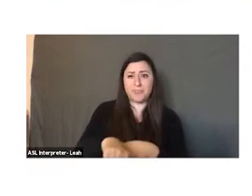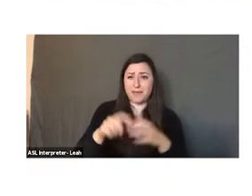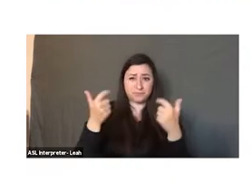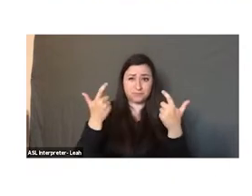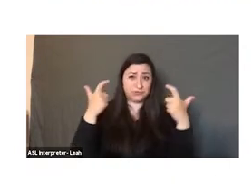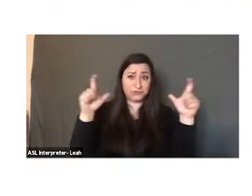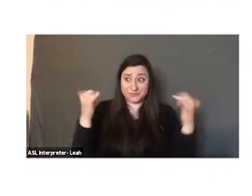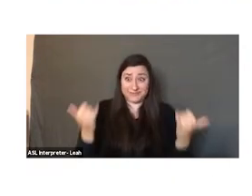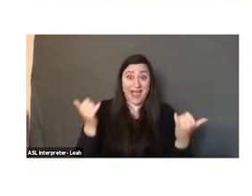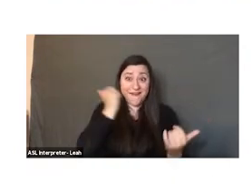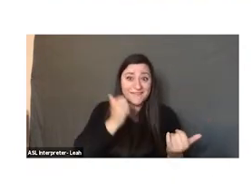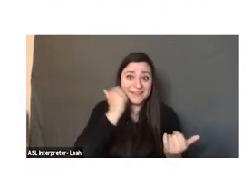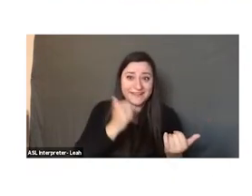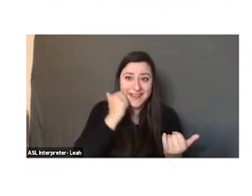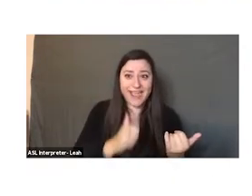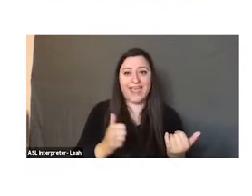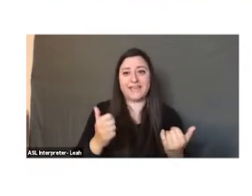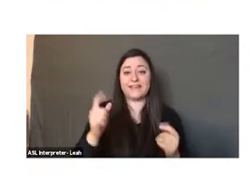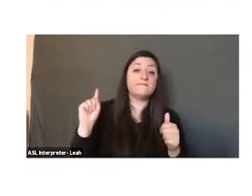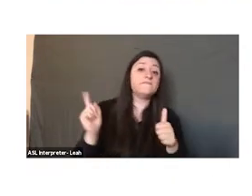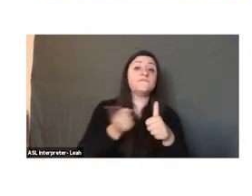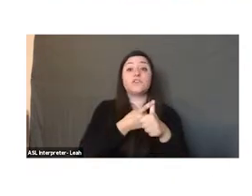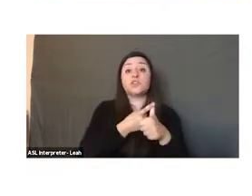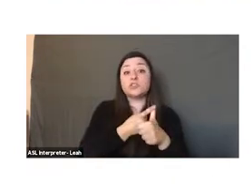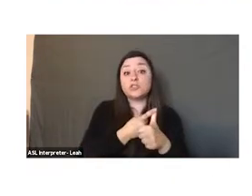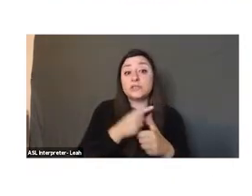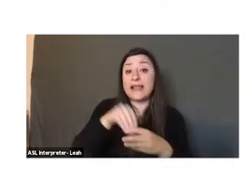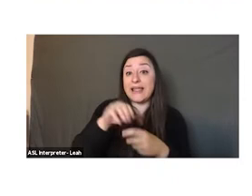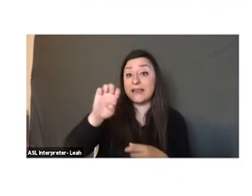present in our day-to-day life. First, in Ethiopia.